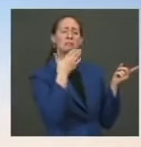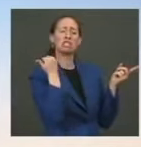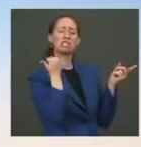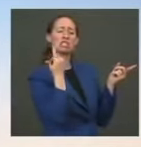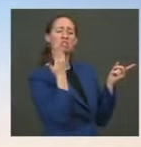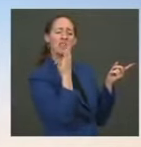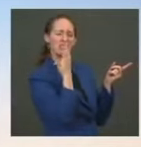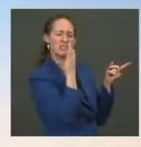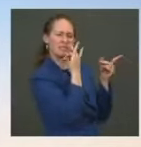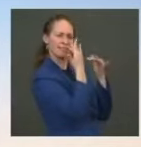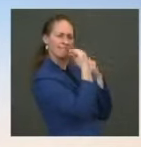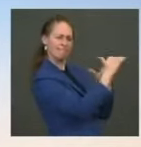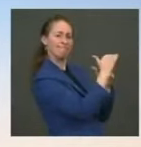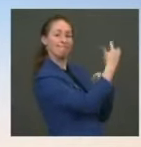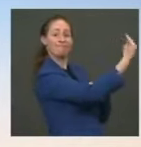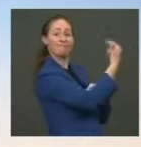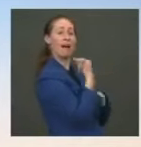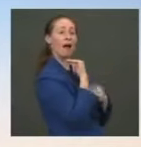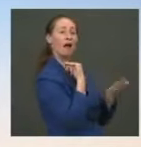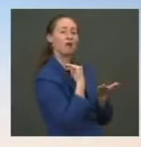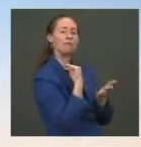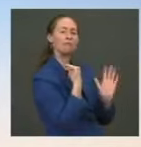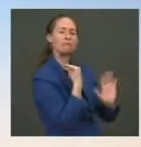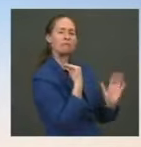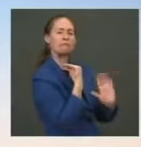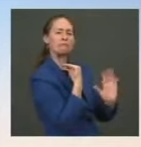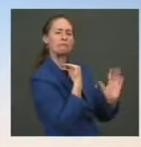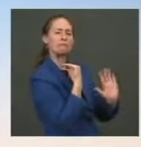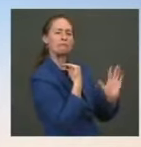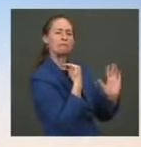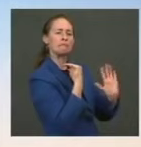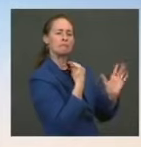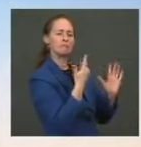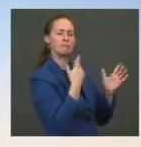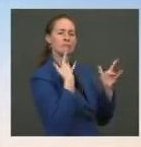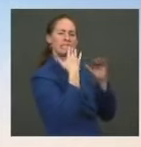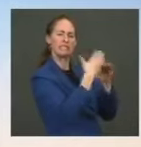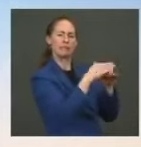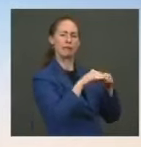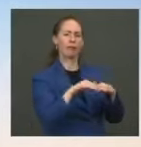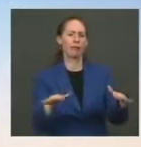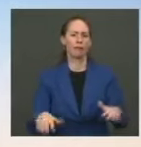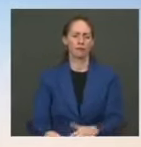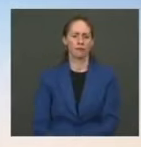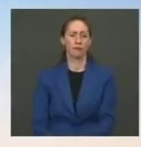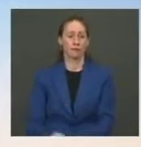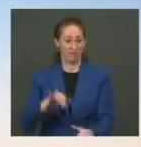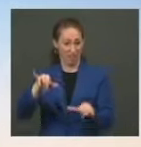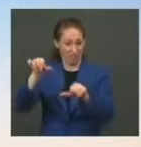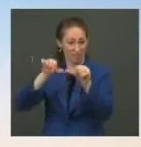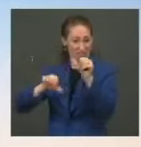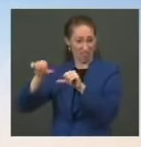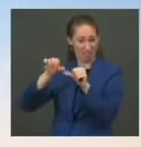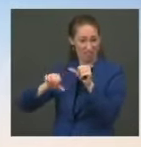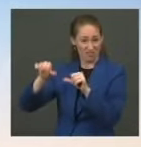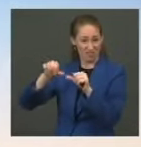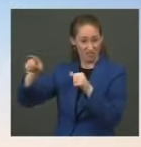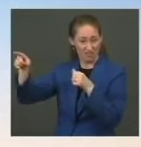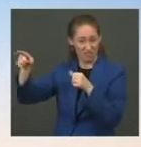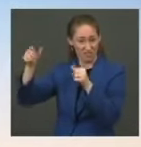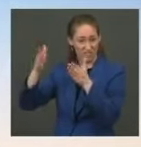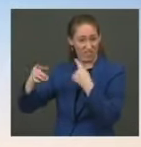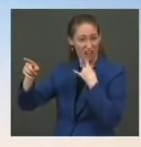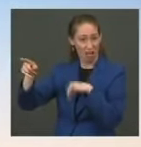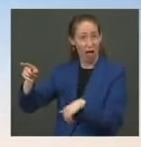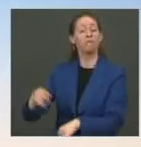where there is wider spread. It's a scientist. They're saying that it's fair to say that the president made the travel guide and restrictions in place